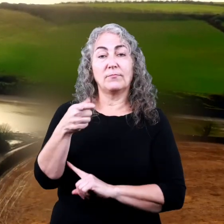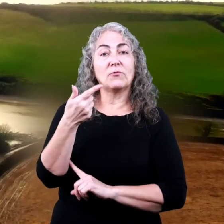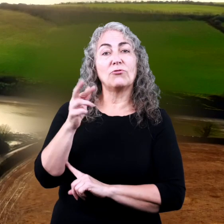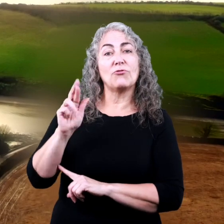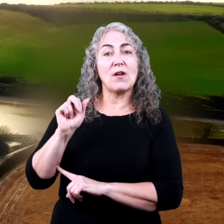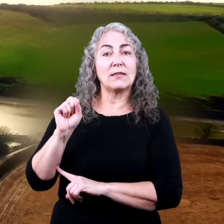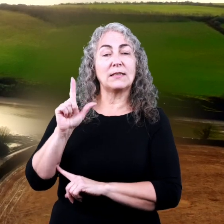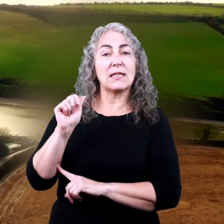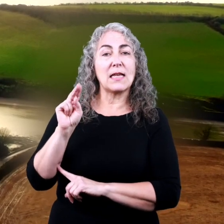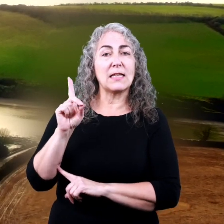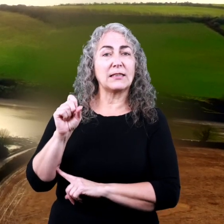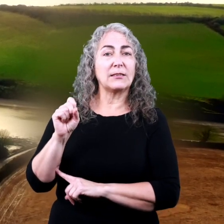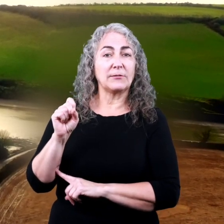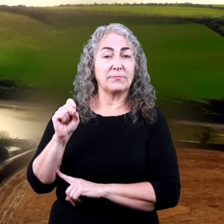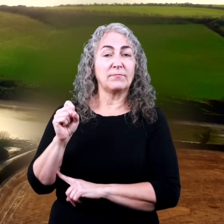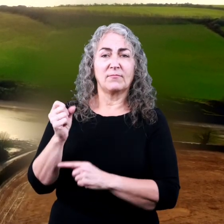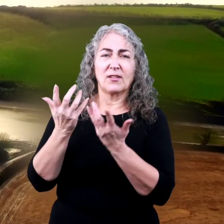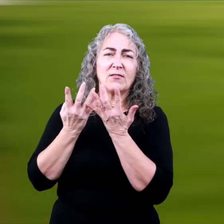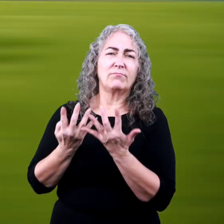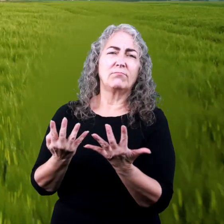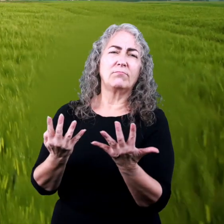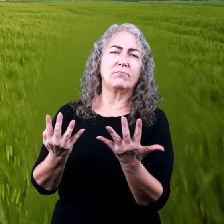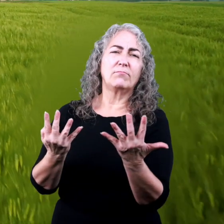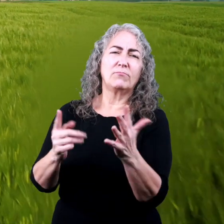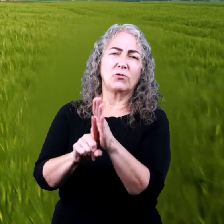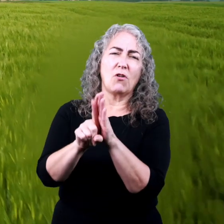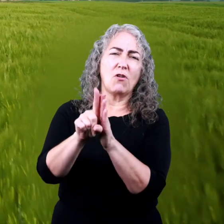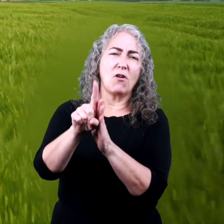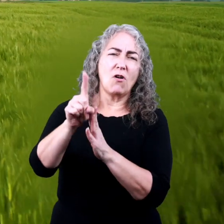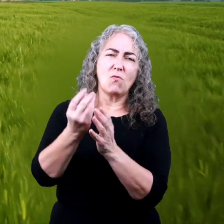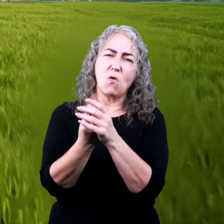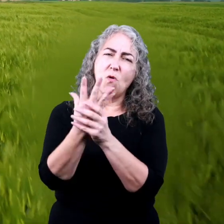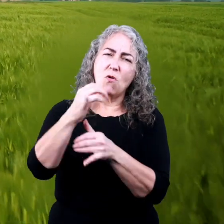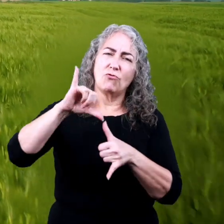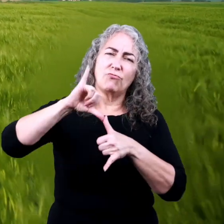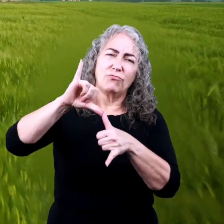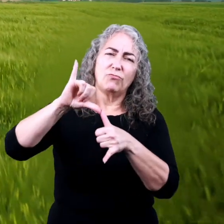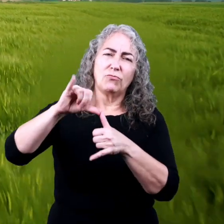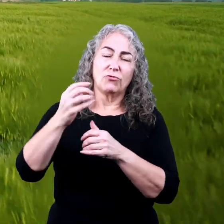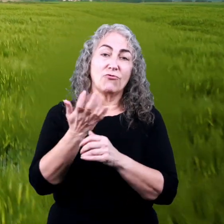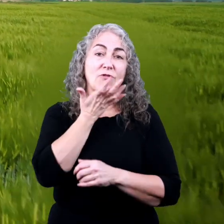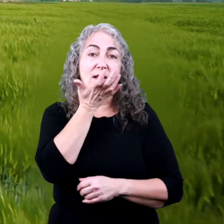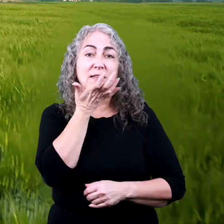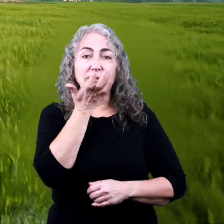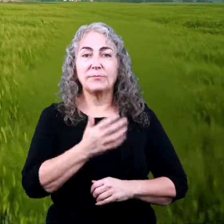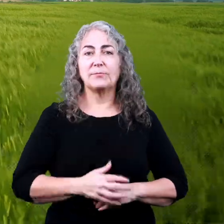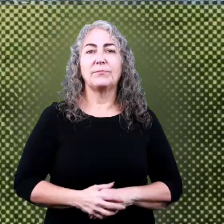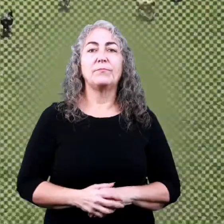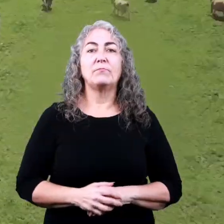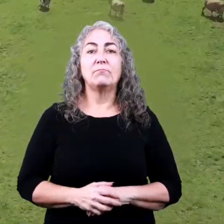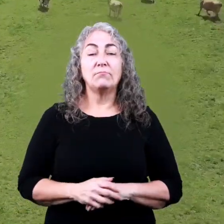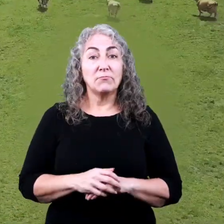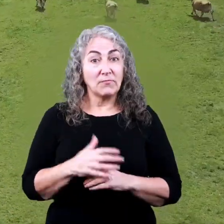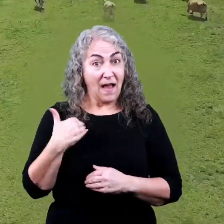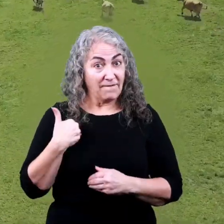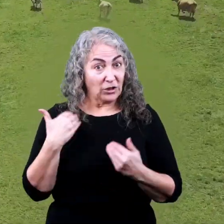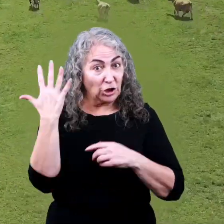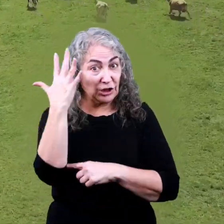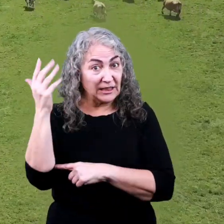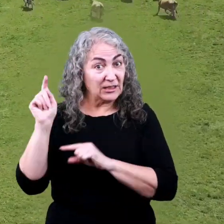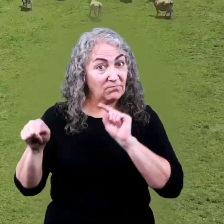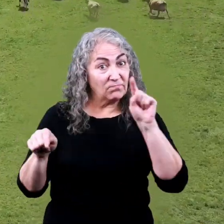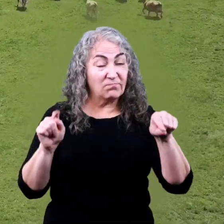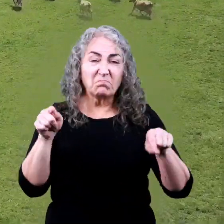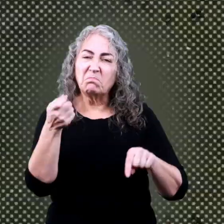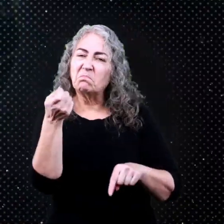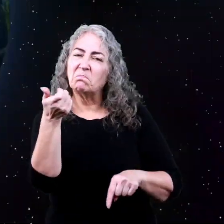First up are grasslands. A grassland is full of tall, growing grass and does not have a lot of